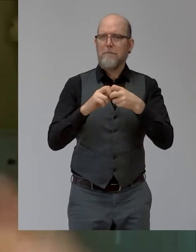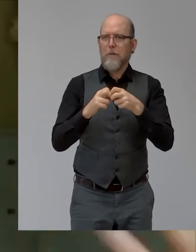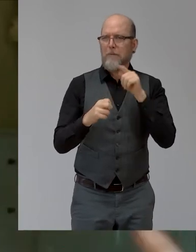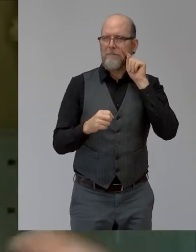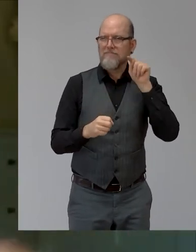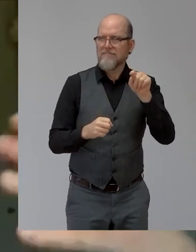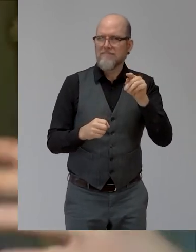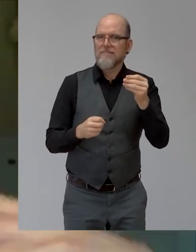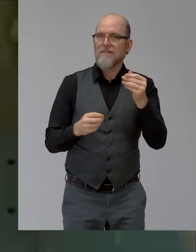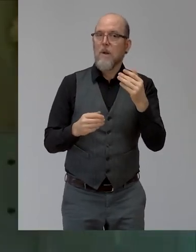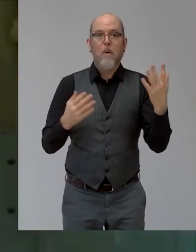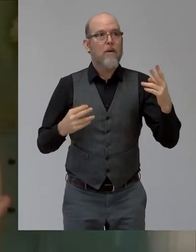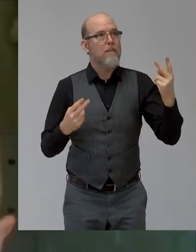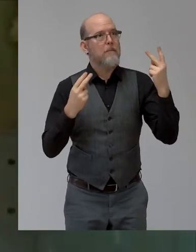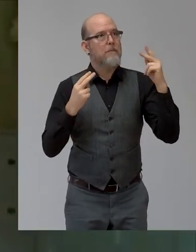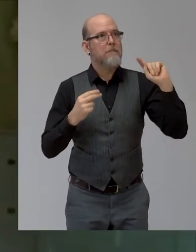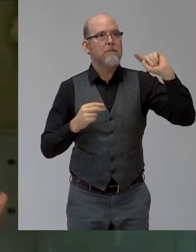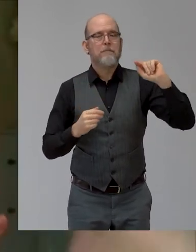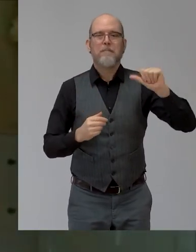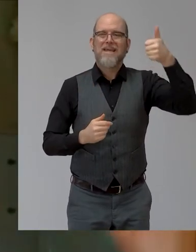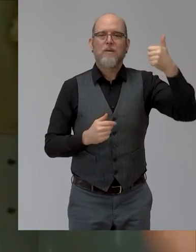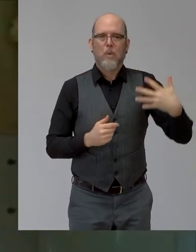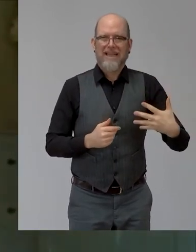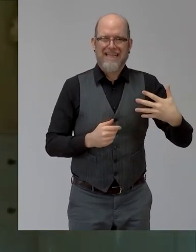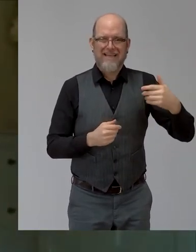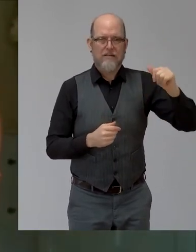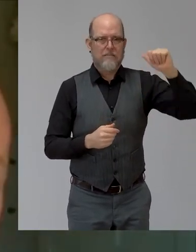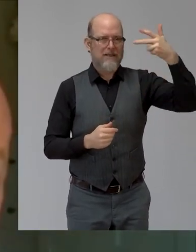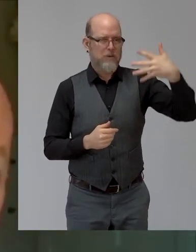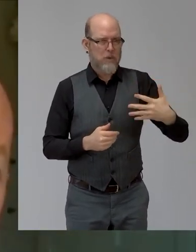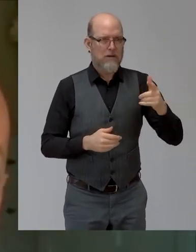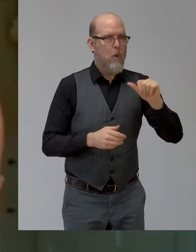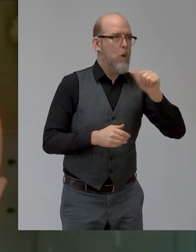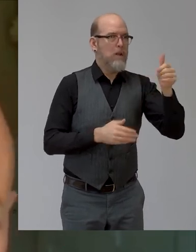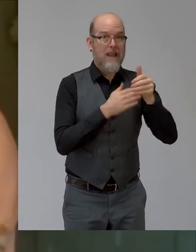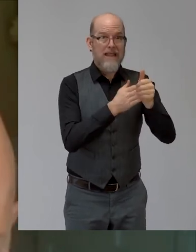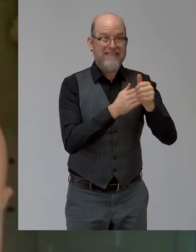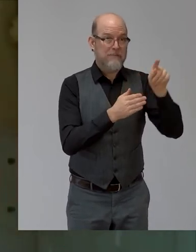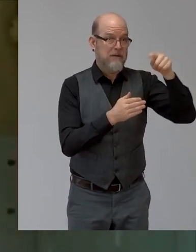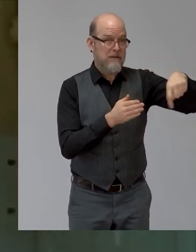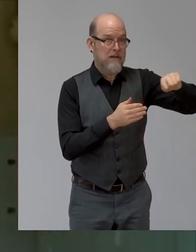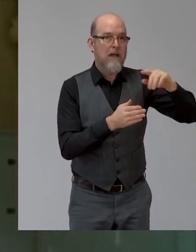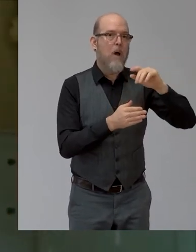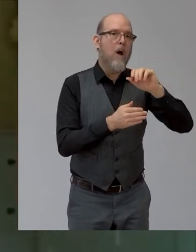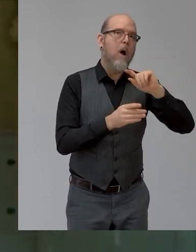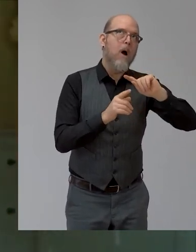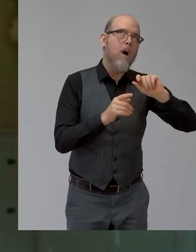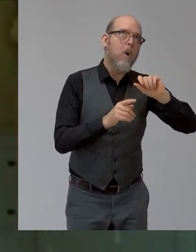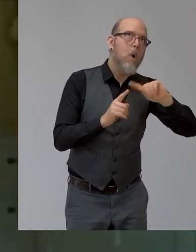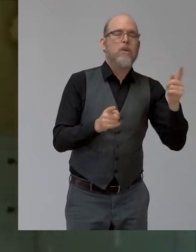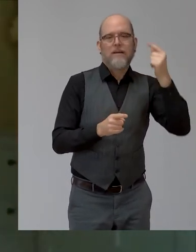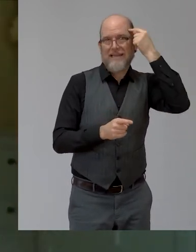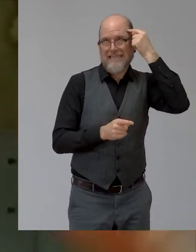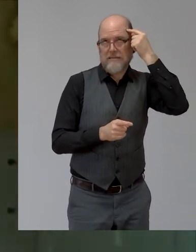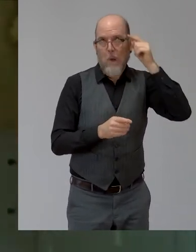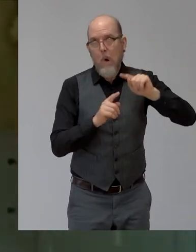you know, some leaders will be just prioritizing other things. We've got other things that are more important right now than, than that one. Uh, it could